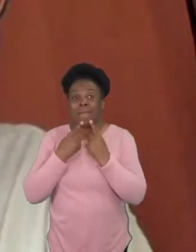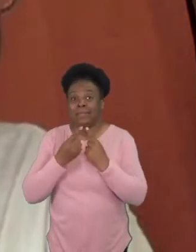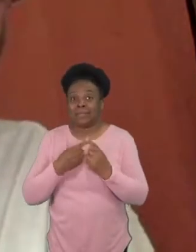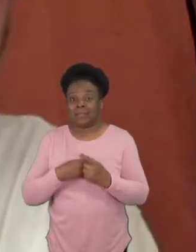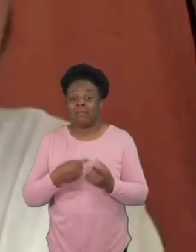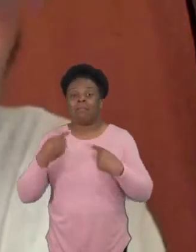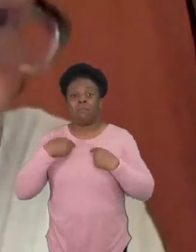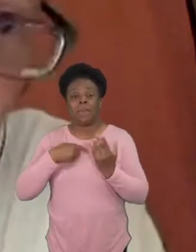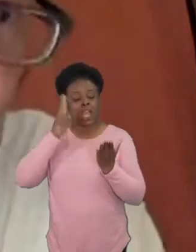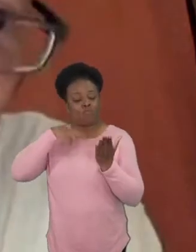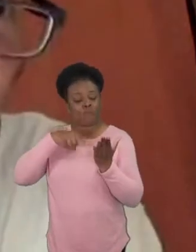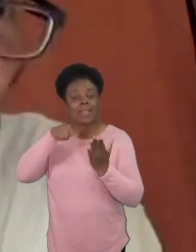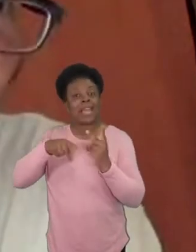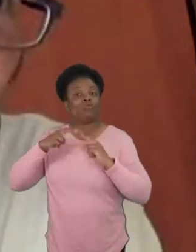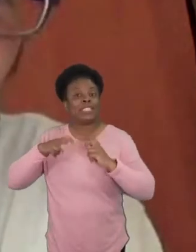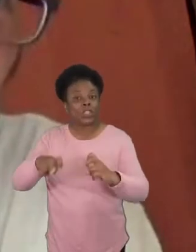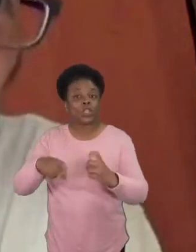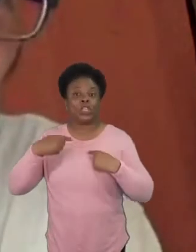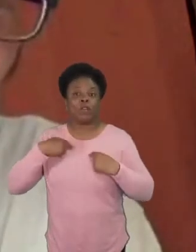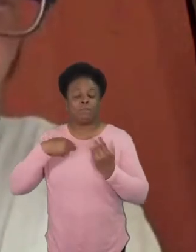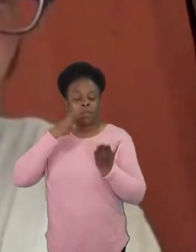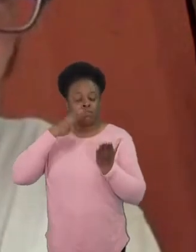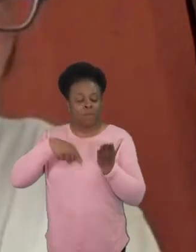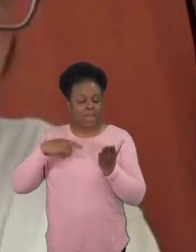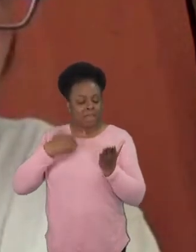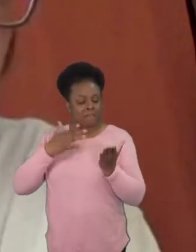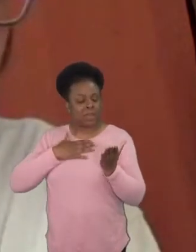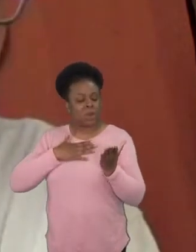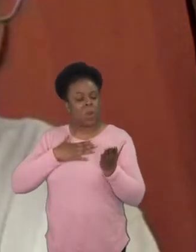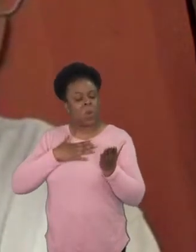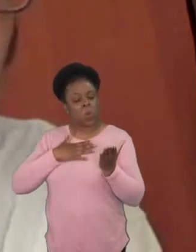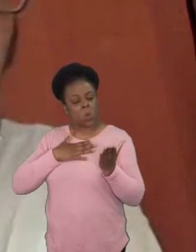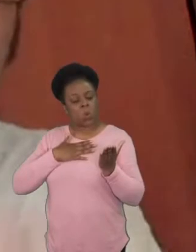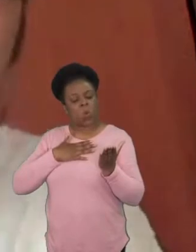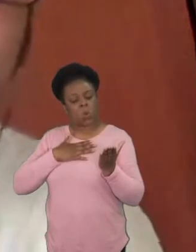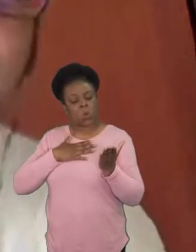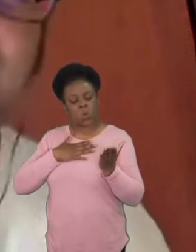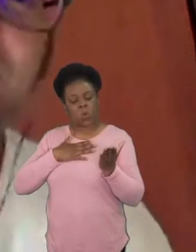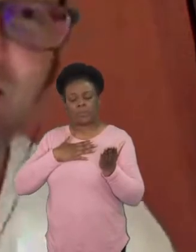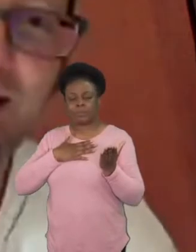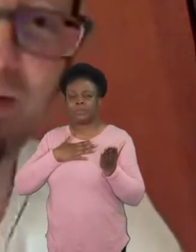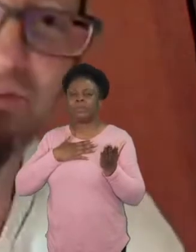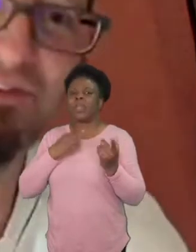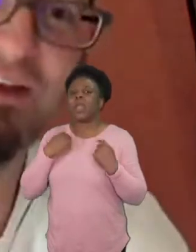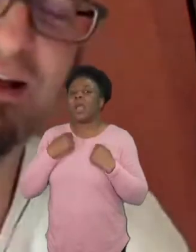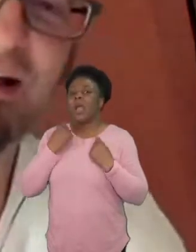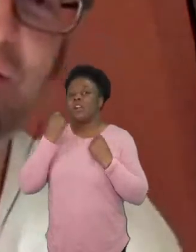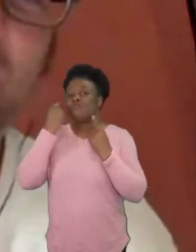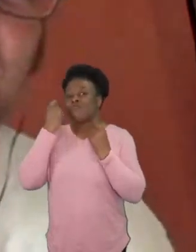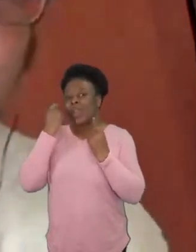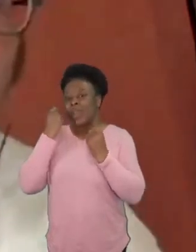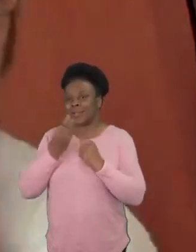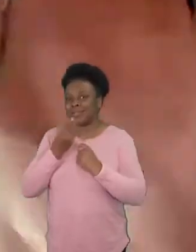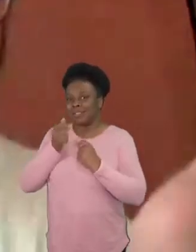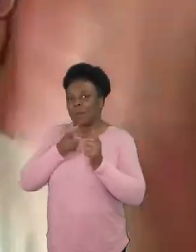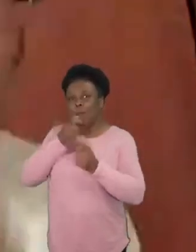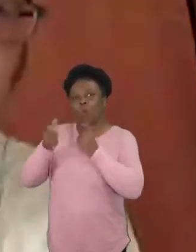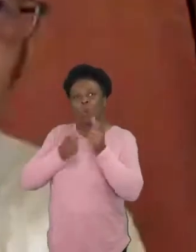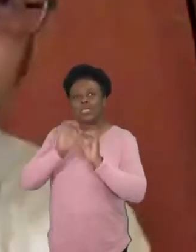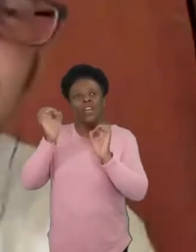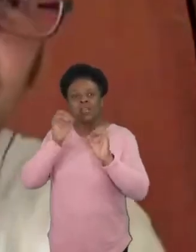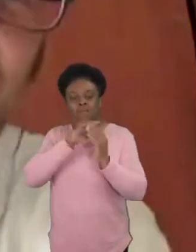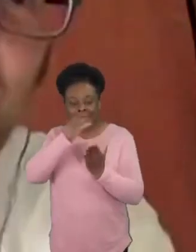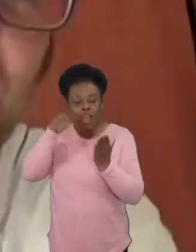what didn't register on the poll and what didn't even make the list of what non